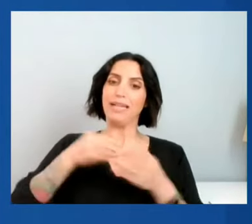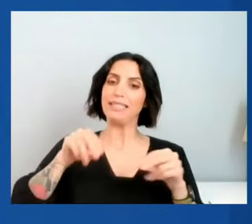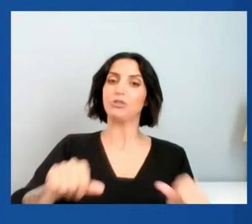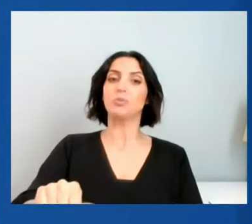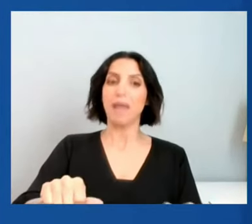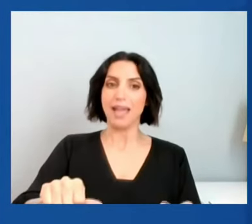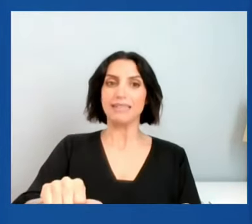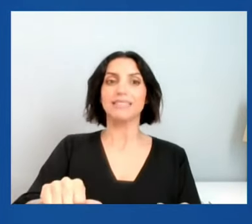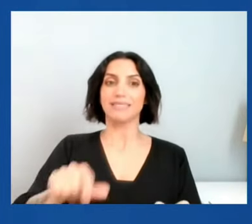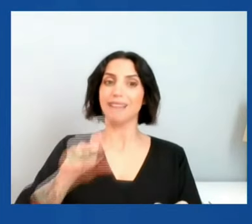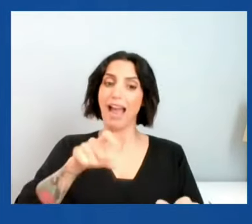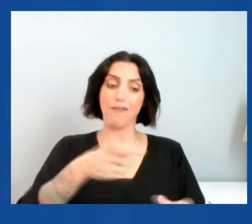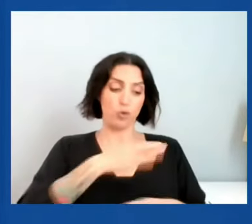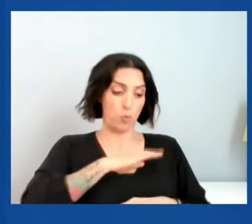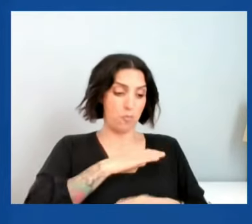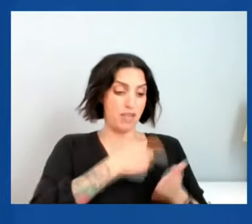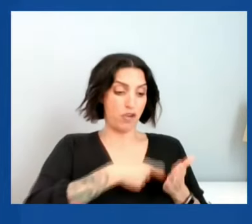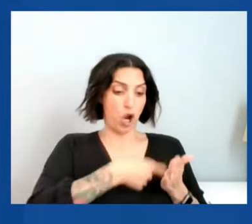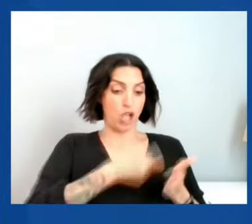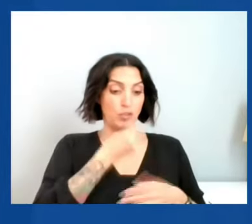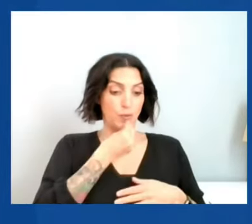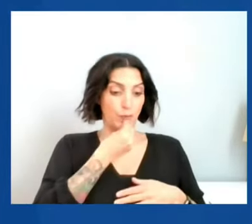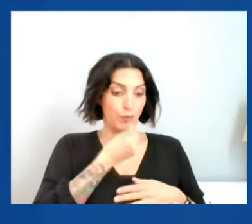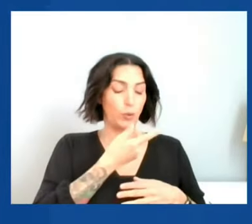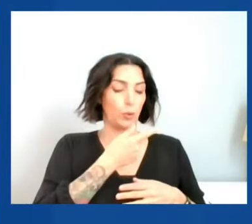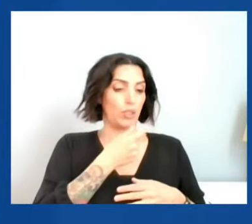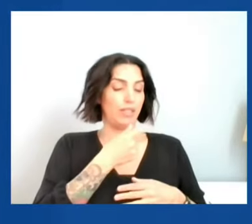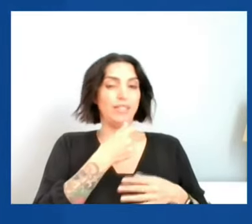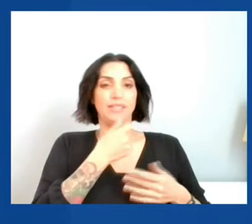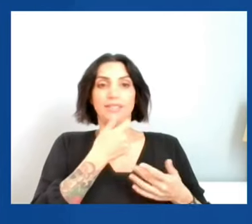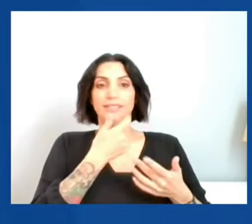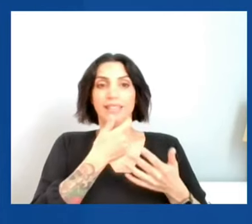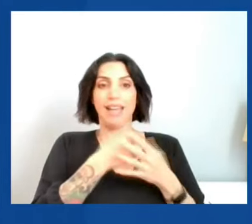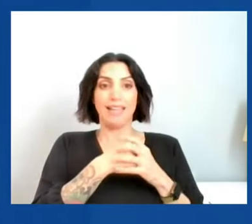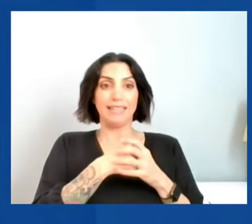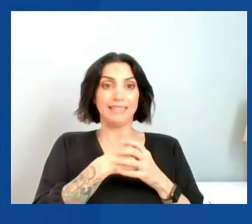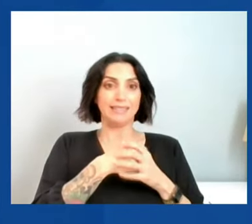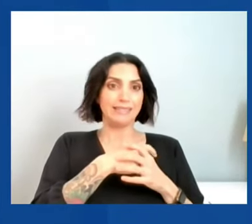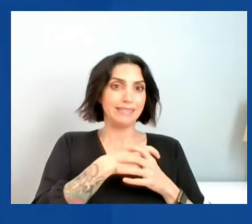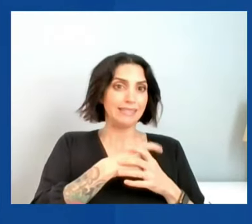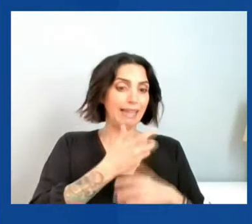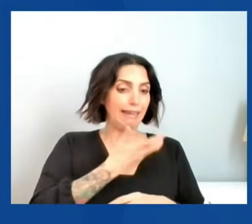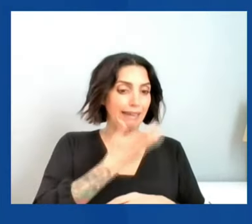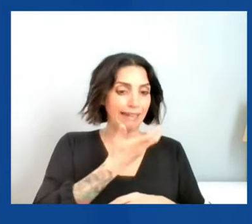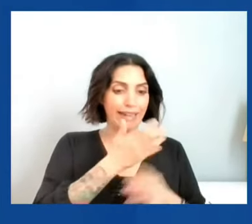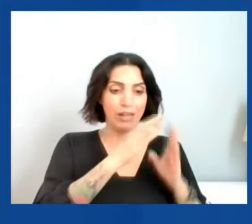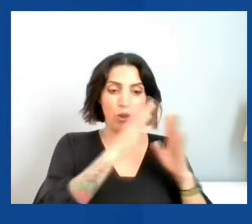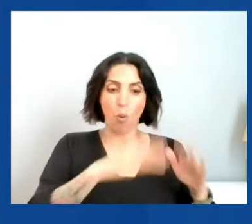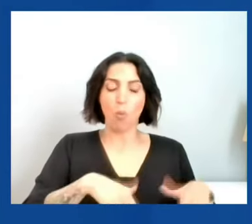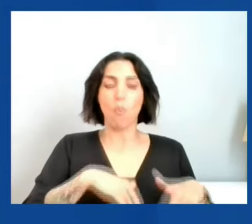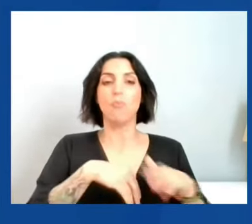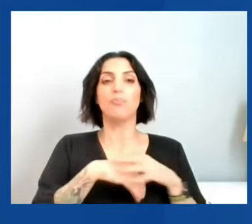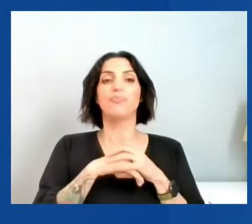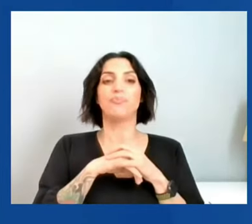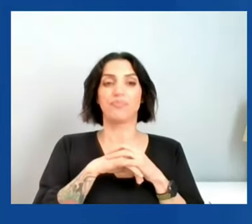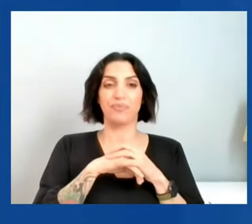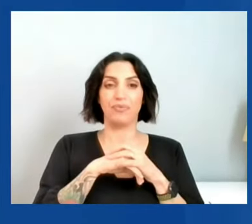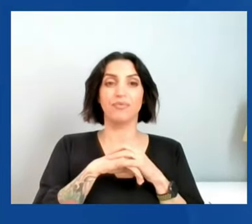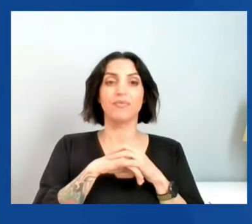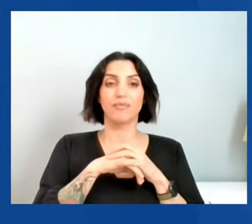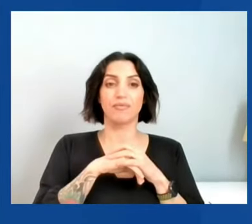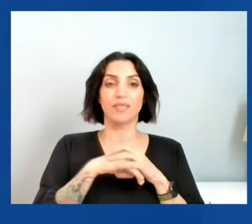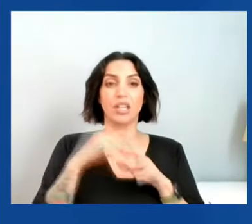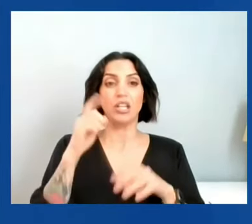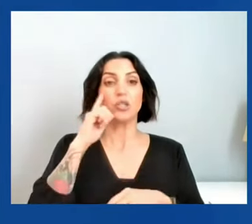expensive putting food on the table and heating one's home. So I think particularly